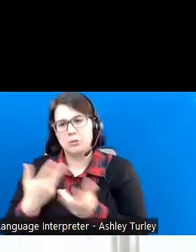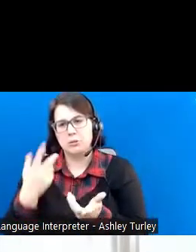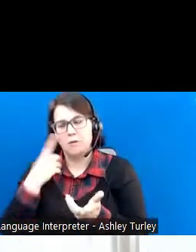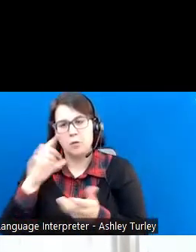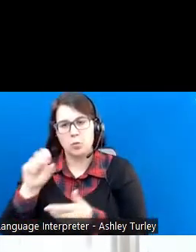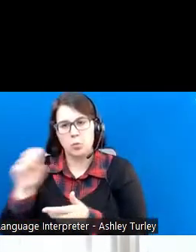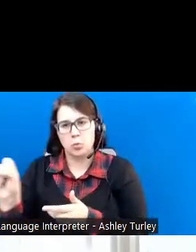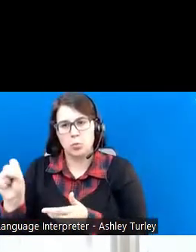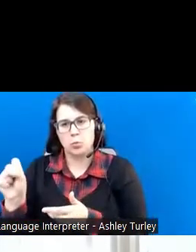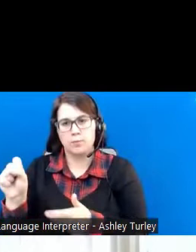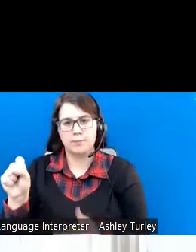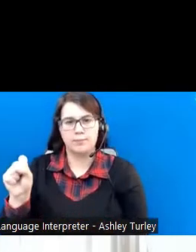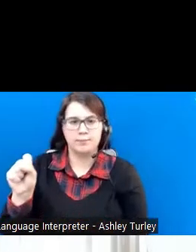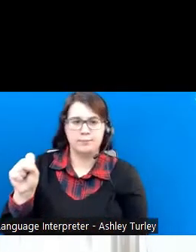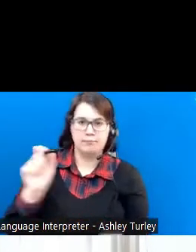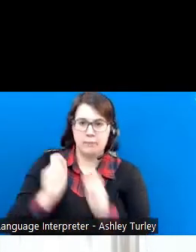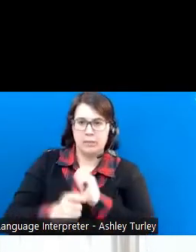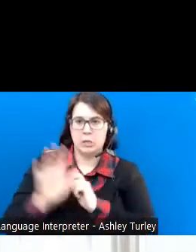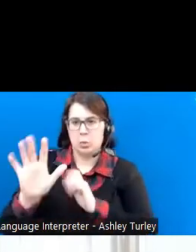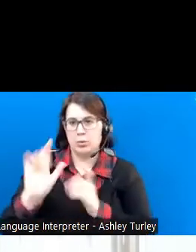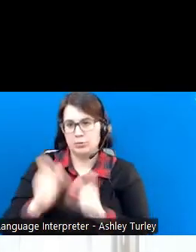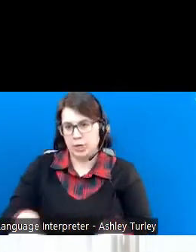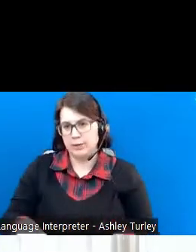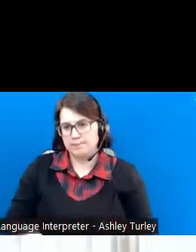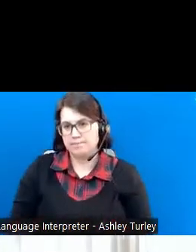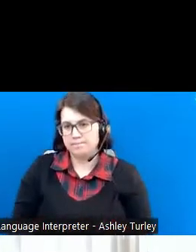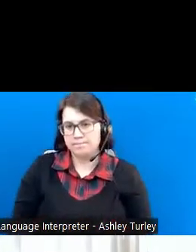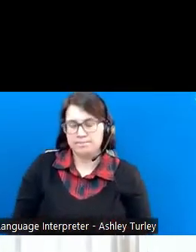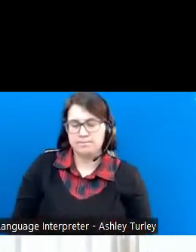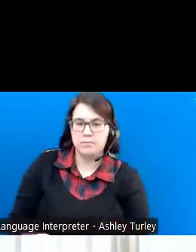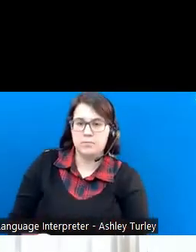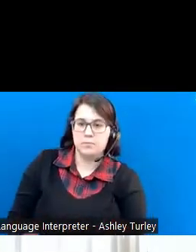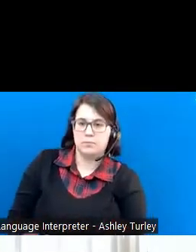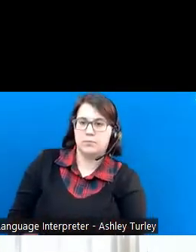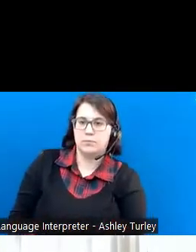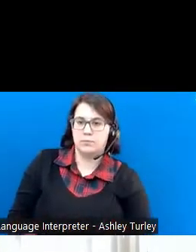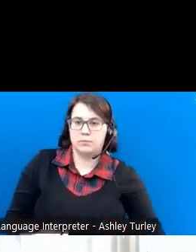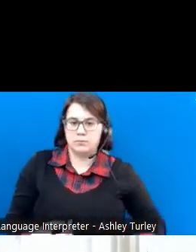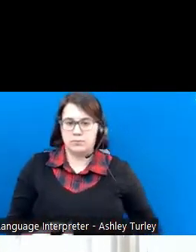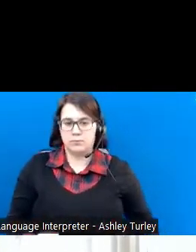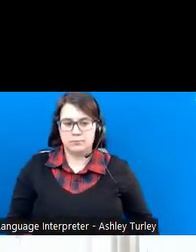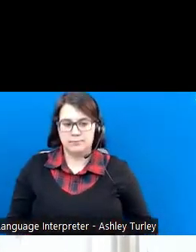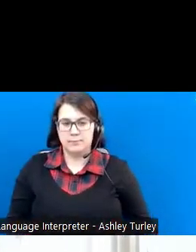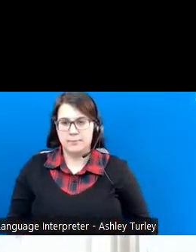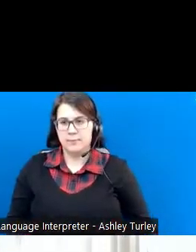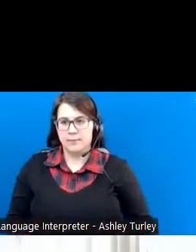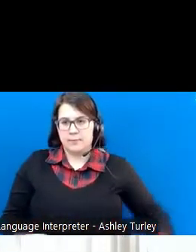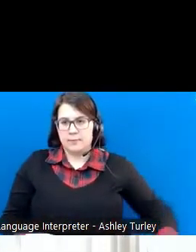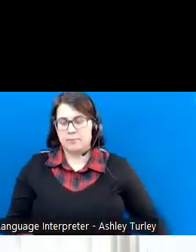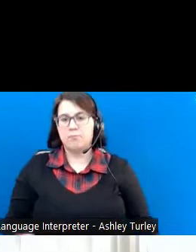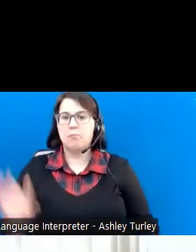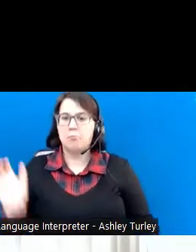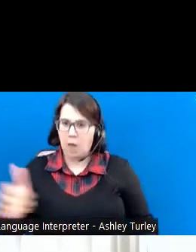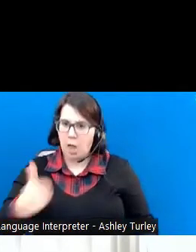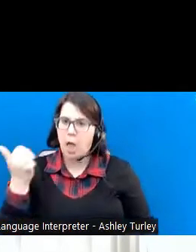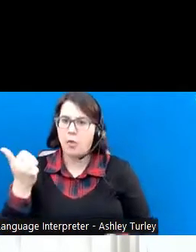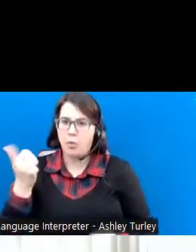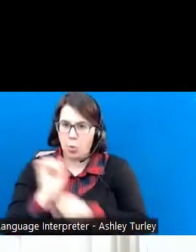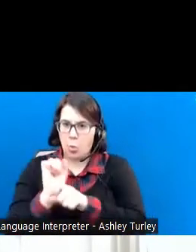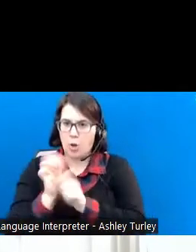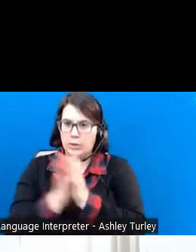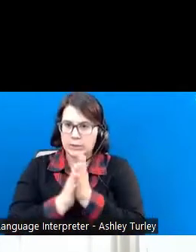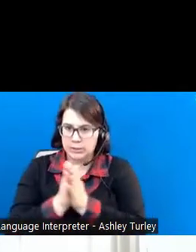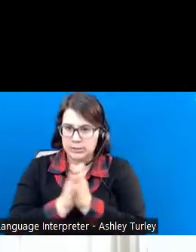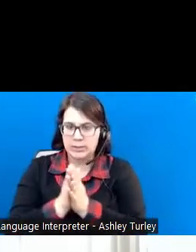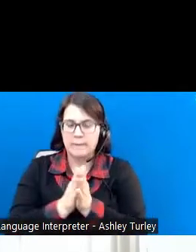to adjust your check. And there are other work incentives that